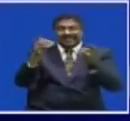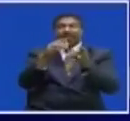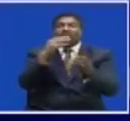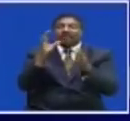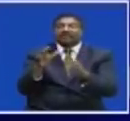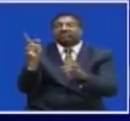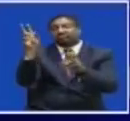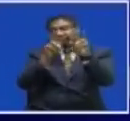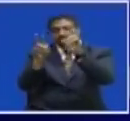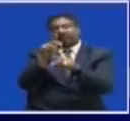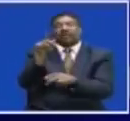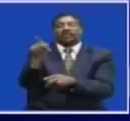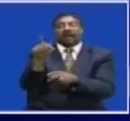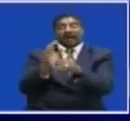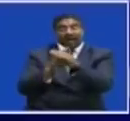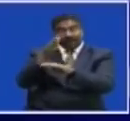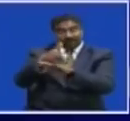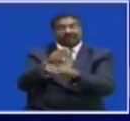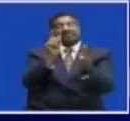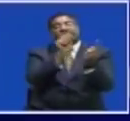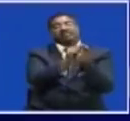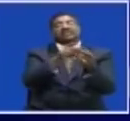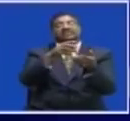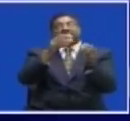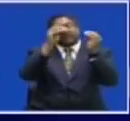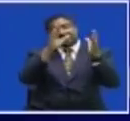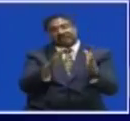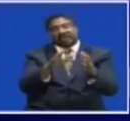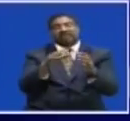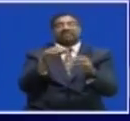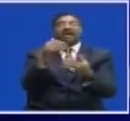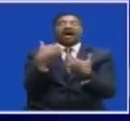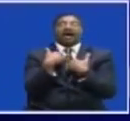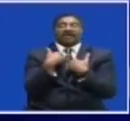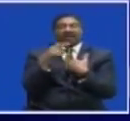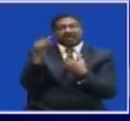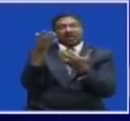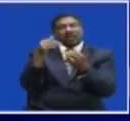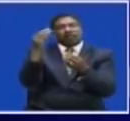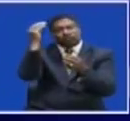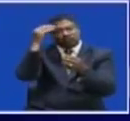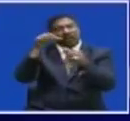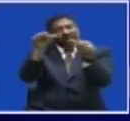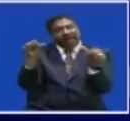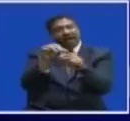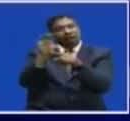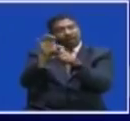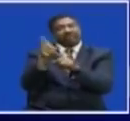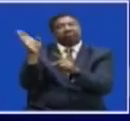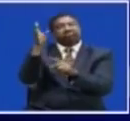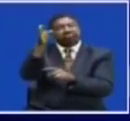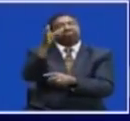Chivesa Before meeting teachers and other education officers in Chingola As part of his familiarisation tour of the Copper Belt